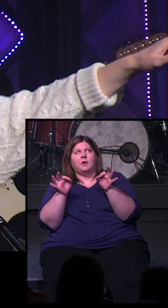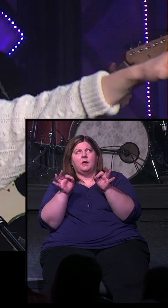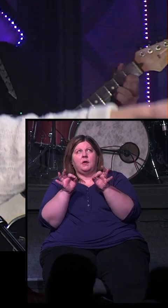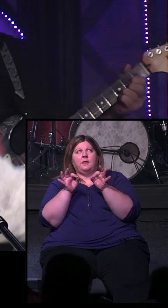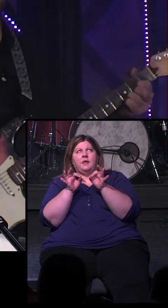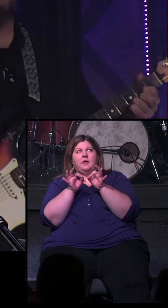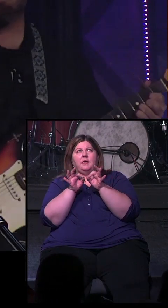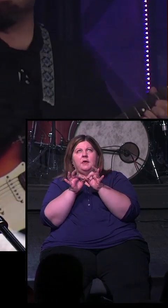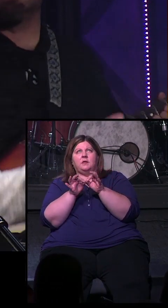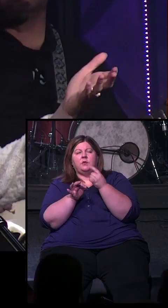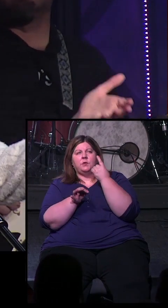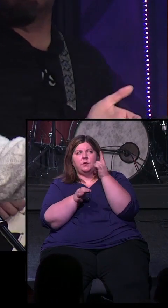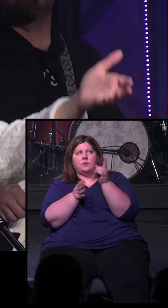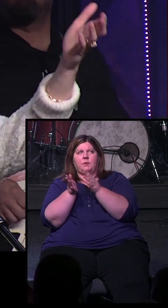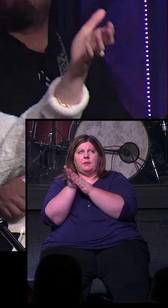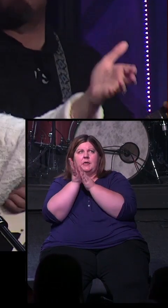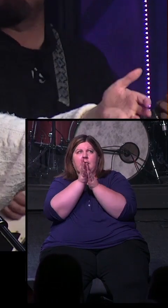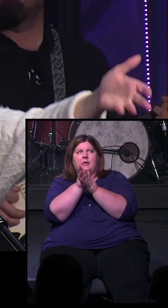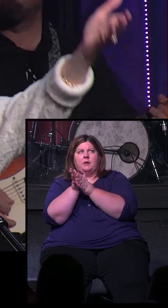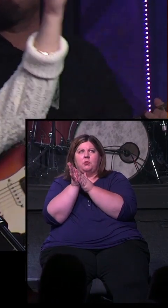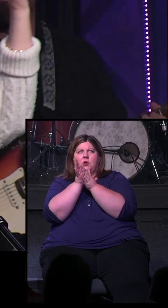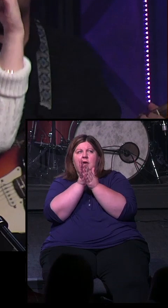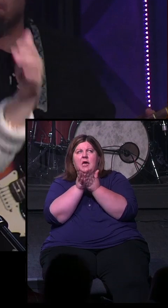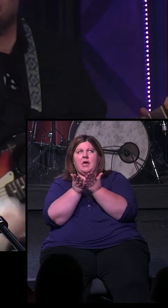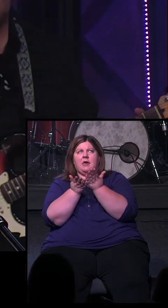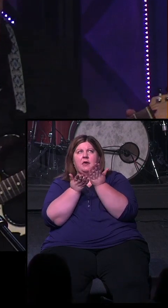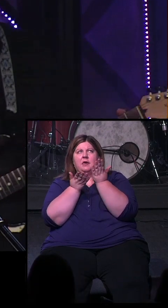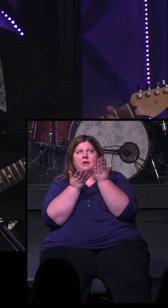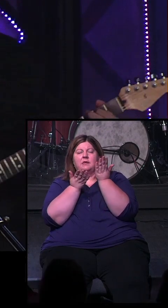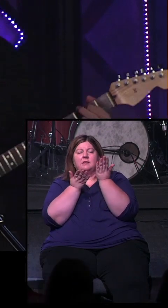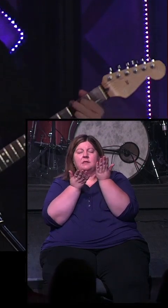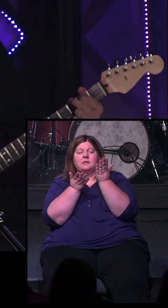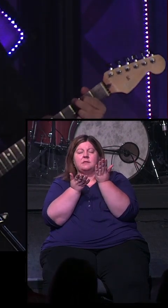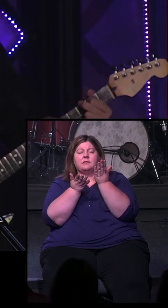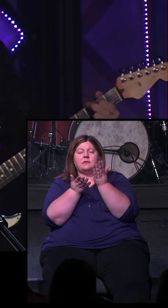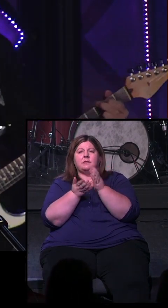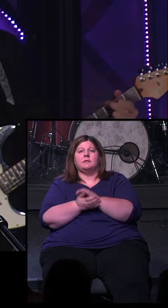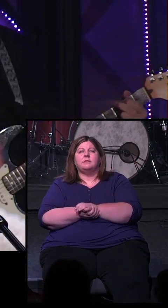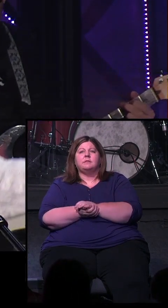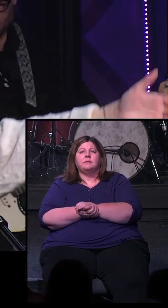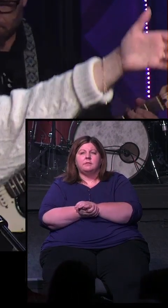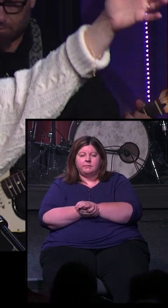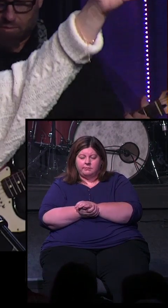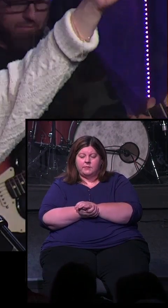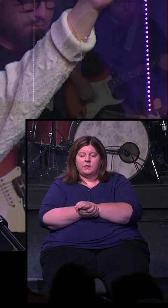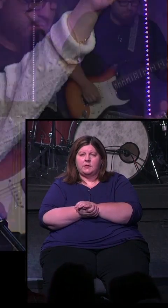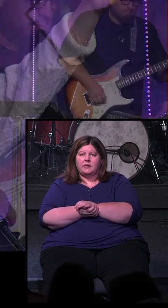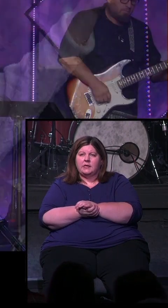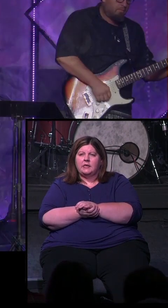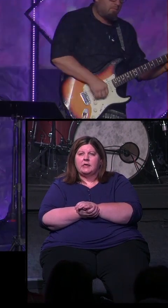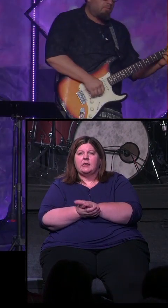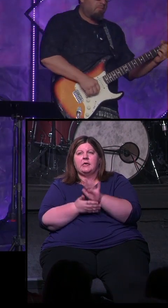worthy to be praised. Let's sing that again. And